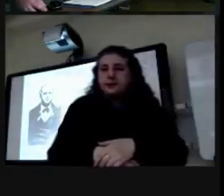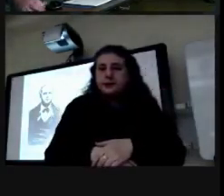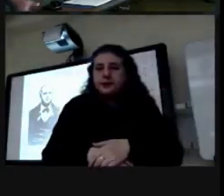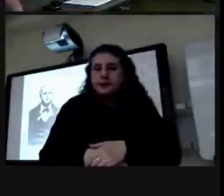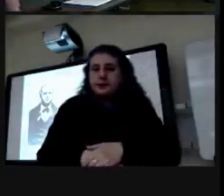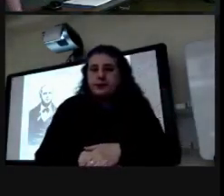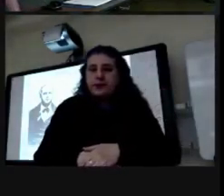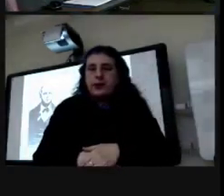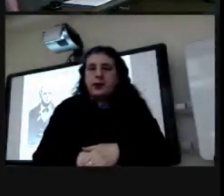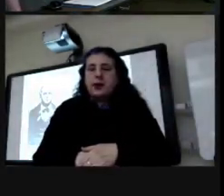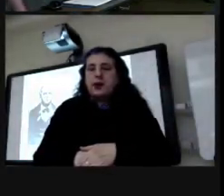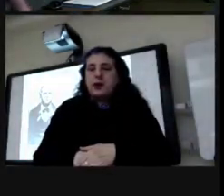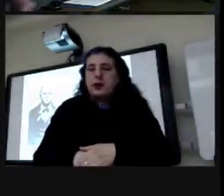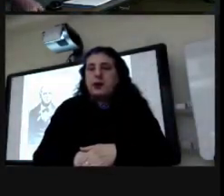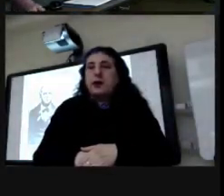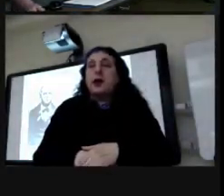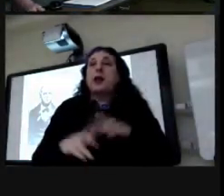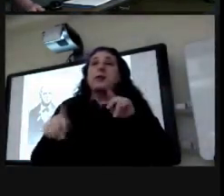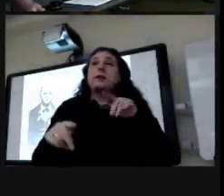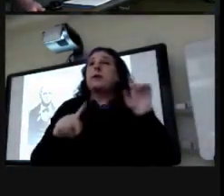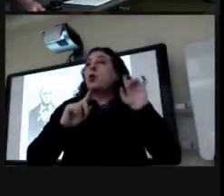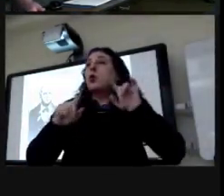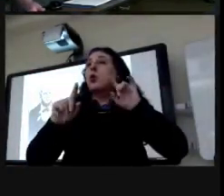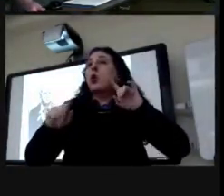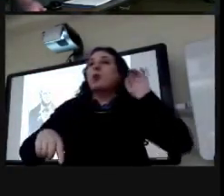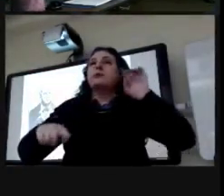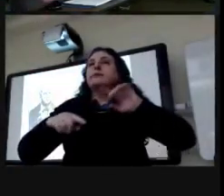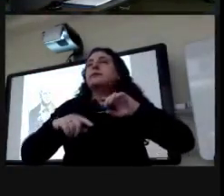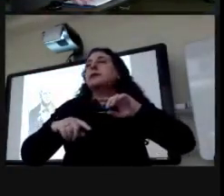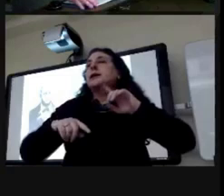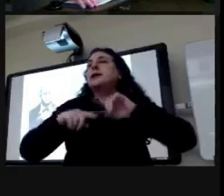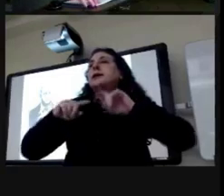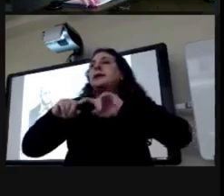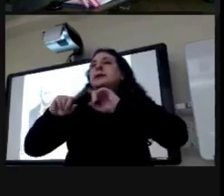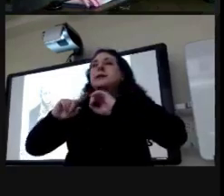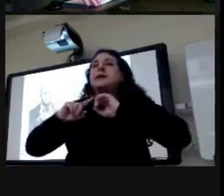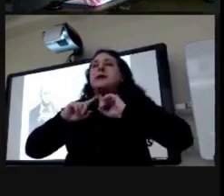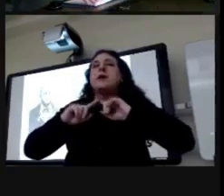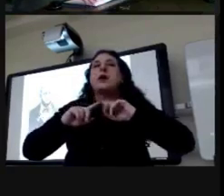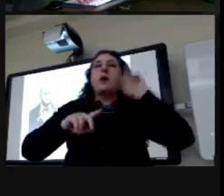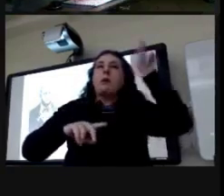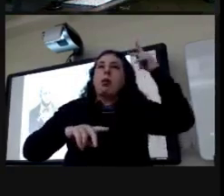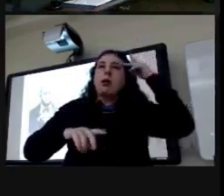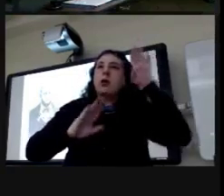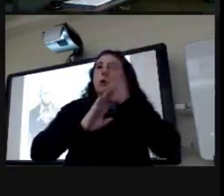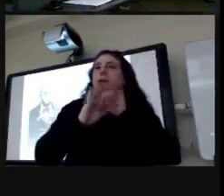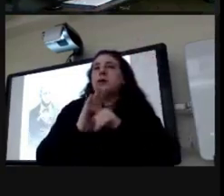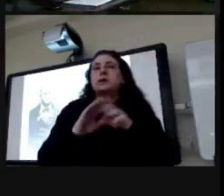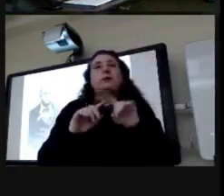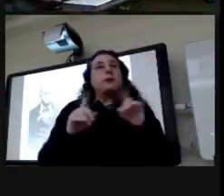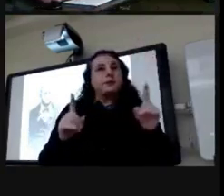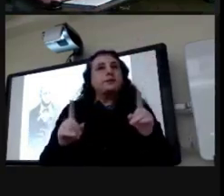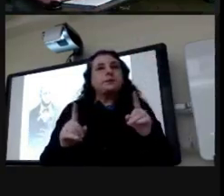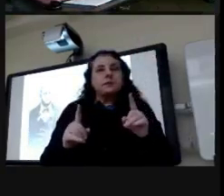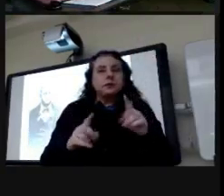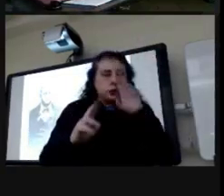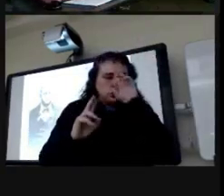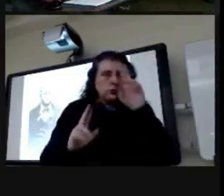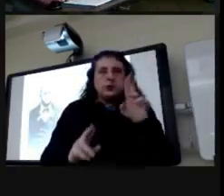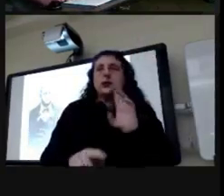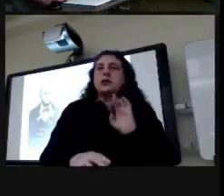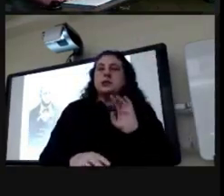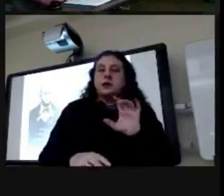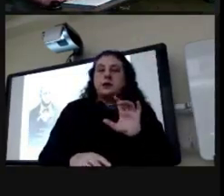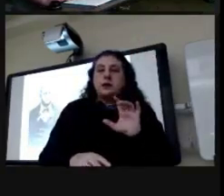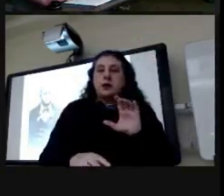the attendees were from diverse political backgrounds but they can seem to keep it civil uh for their part